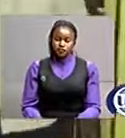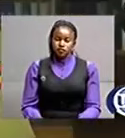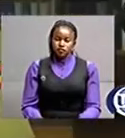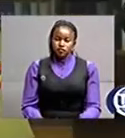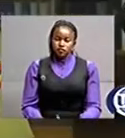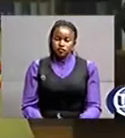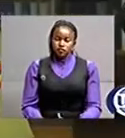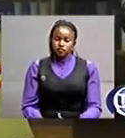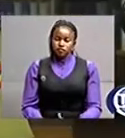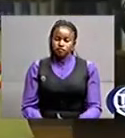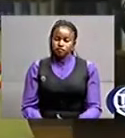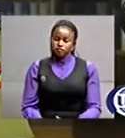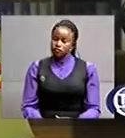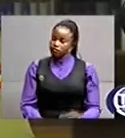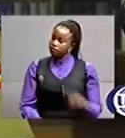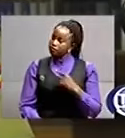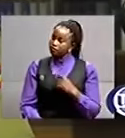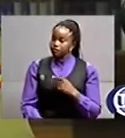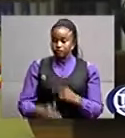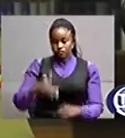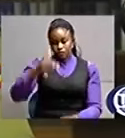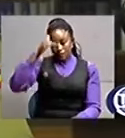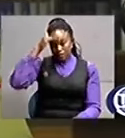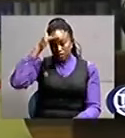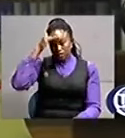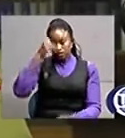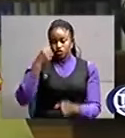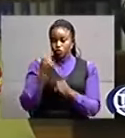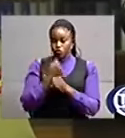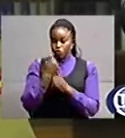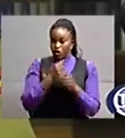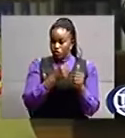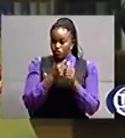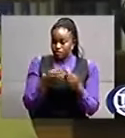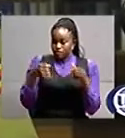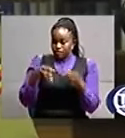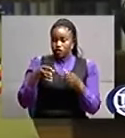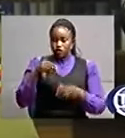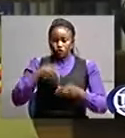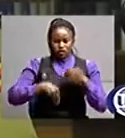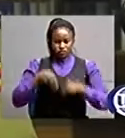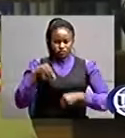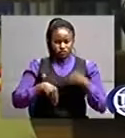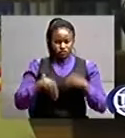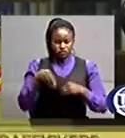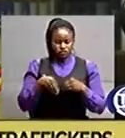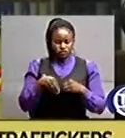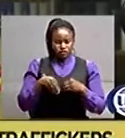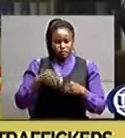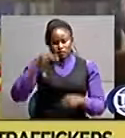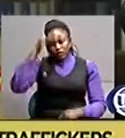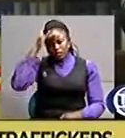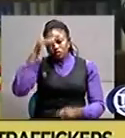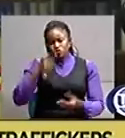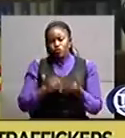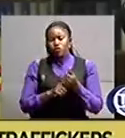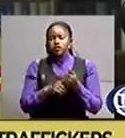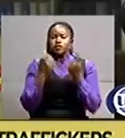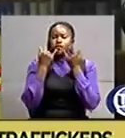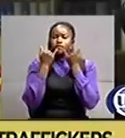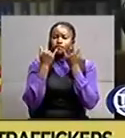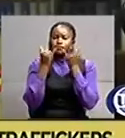the police are working of course with anti-corruption unit received information of